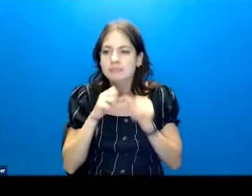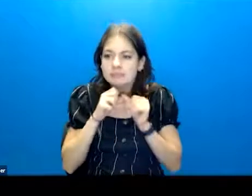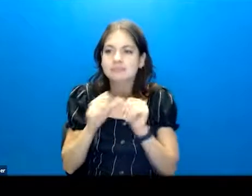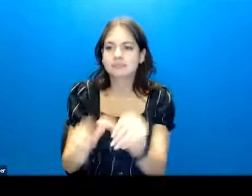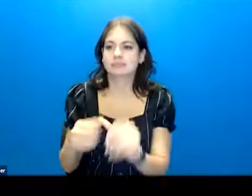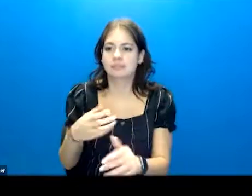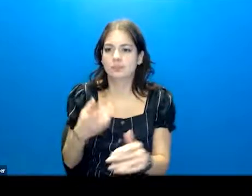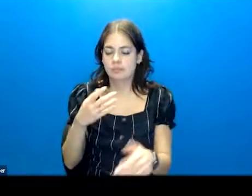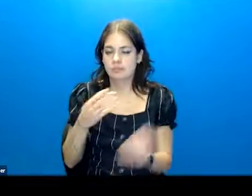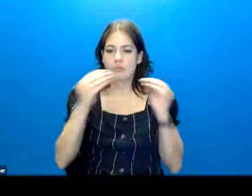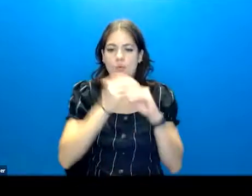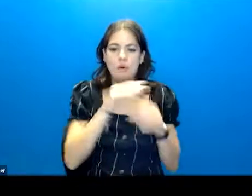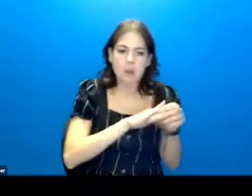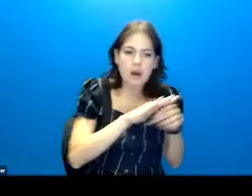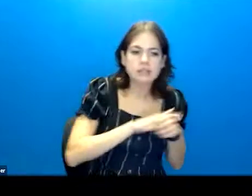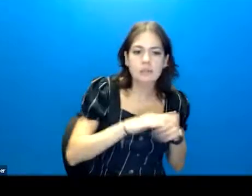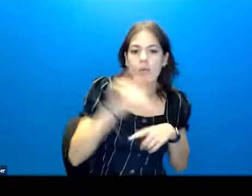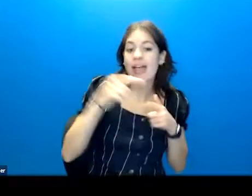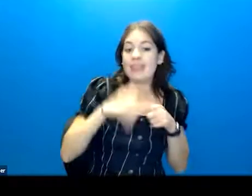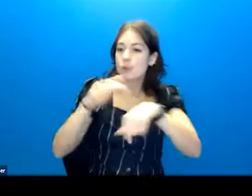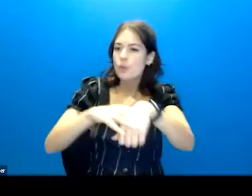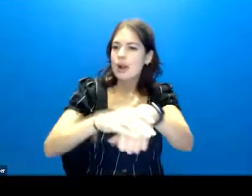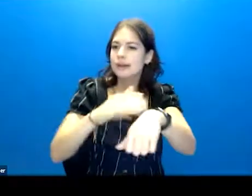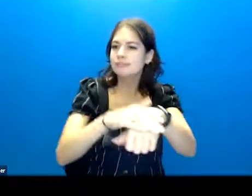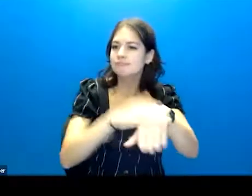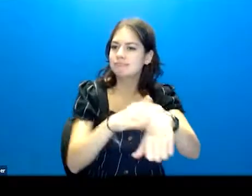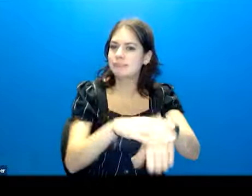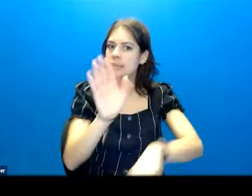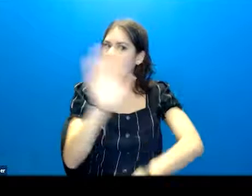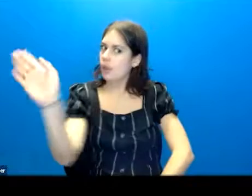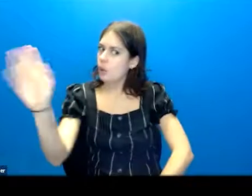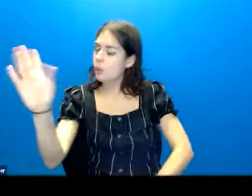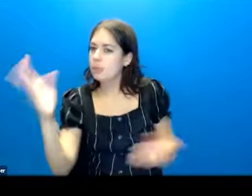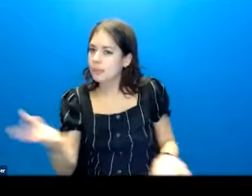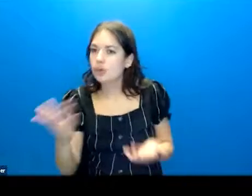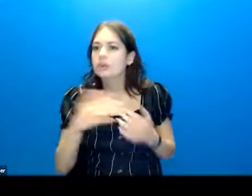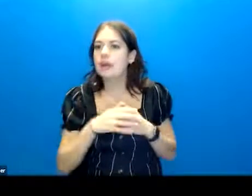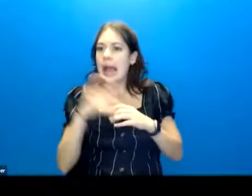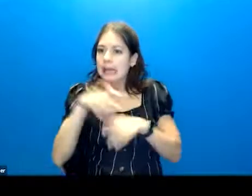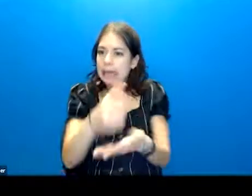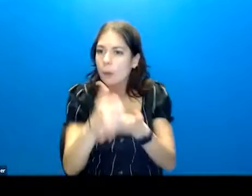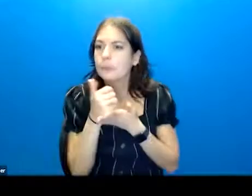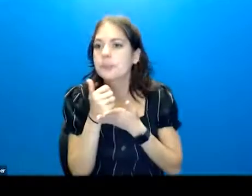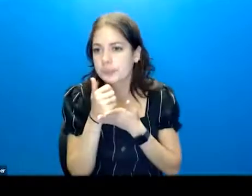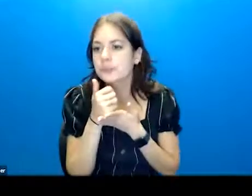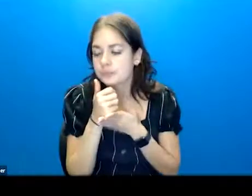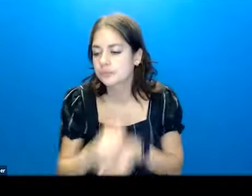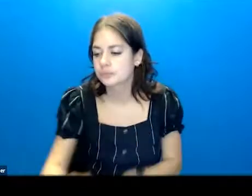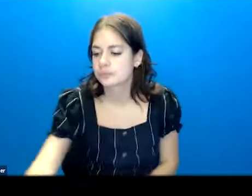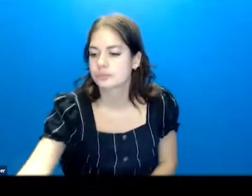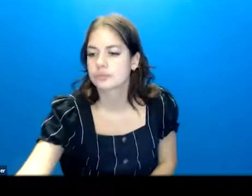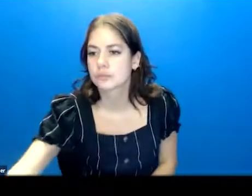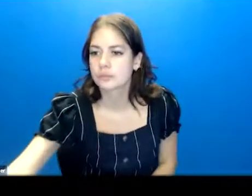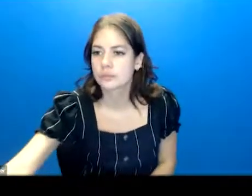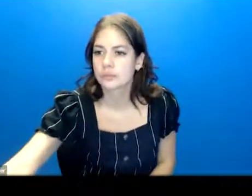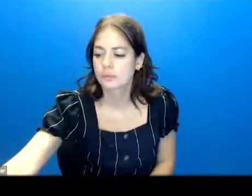proximal risk factors, and then the warning signs that say, hello, I'm in distress. And we're